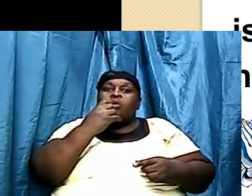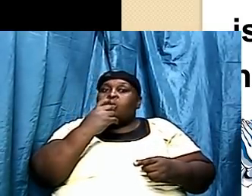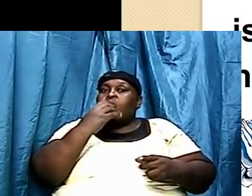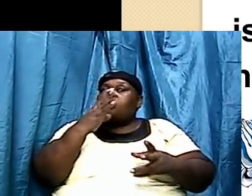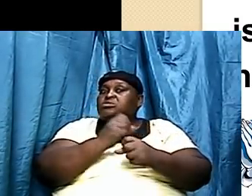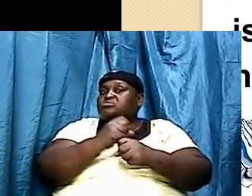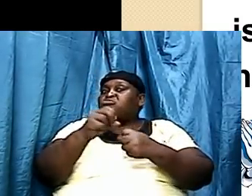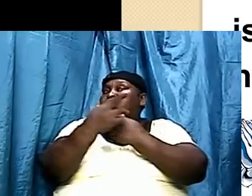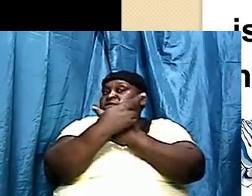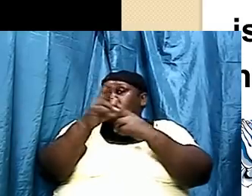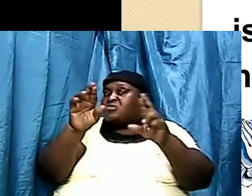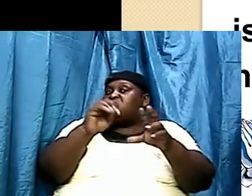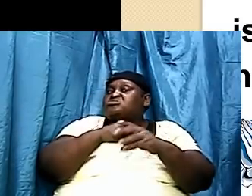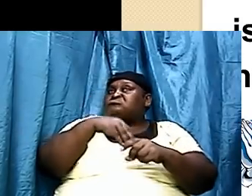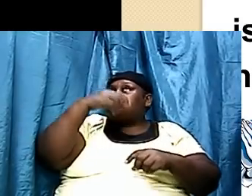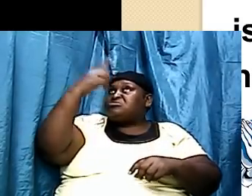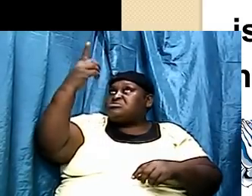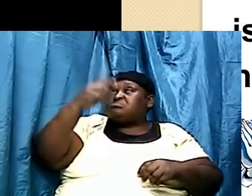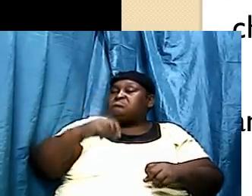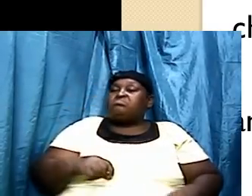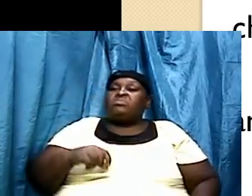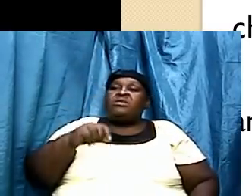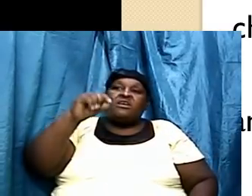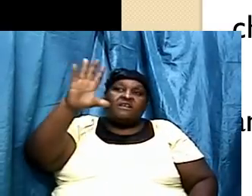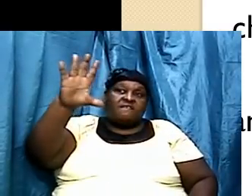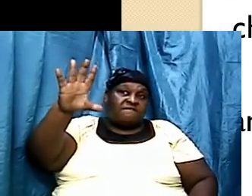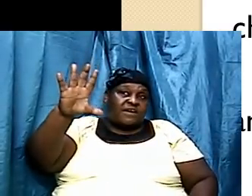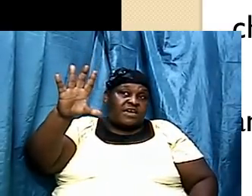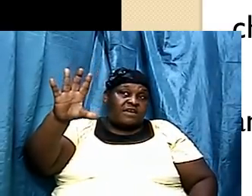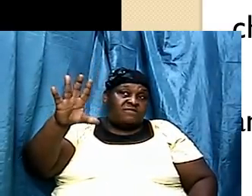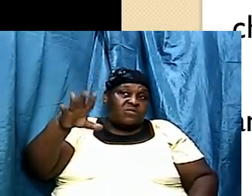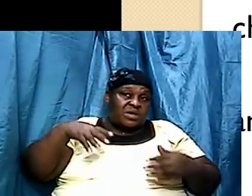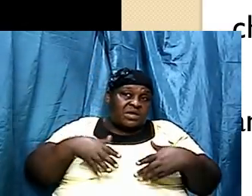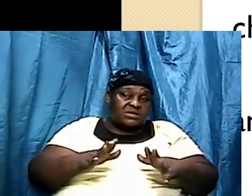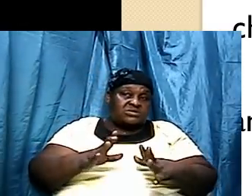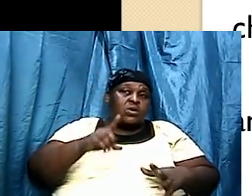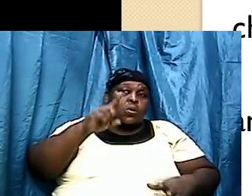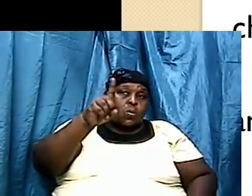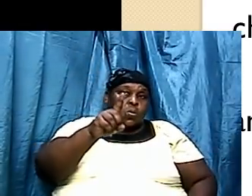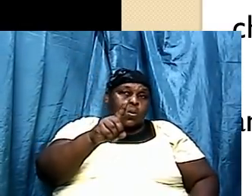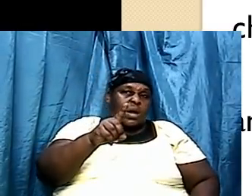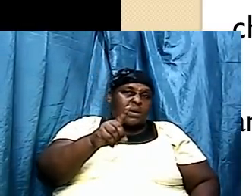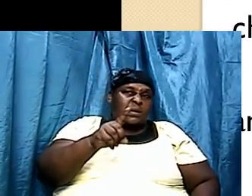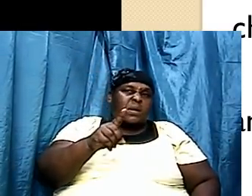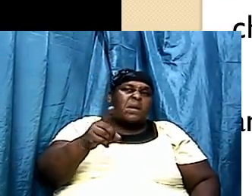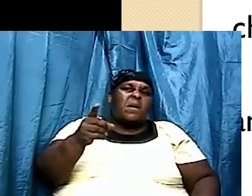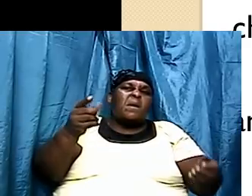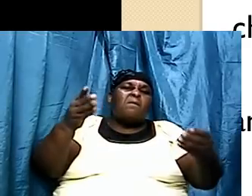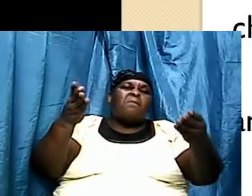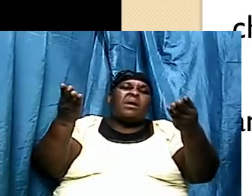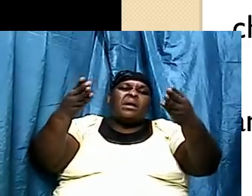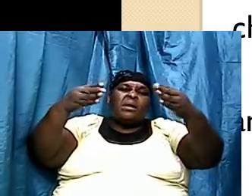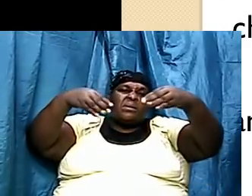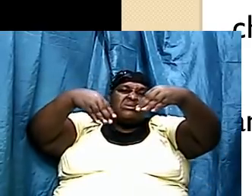Look at, these are the five areas that we'll be looking at tonight. One, we're looking at biology.